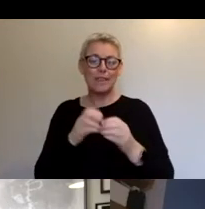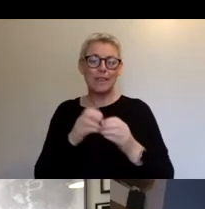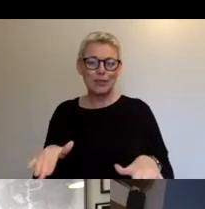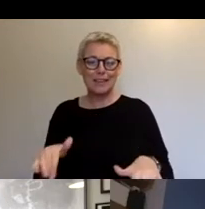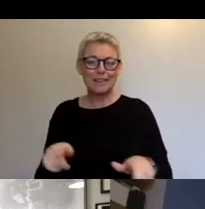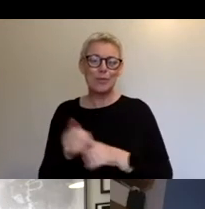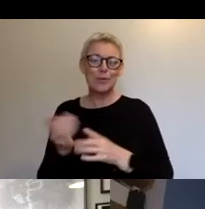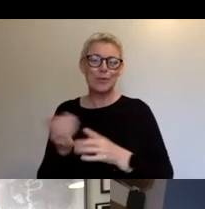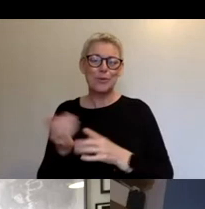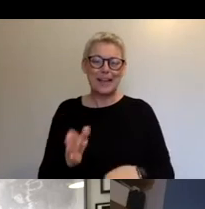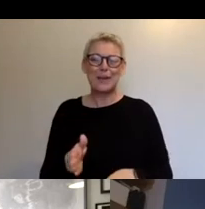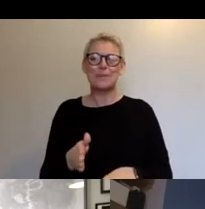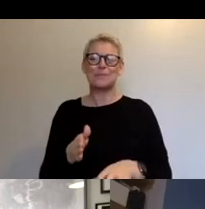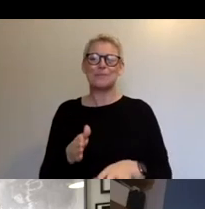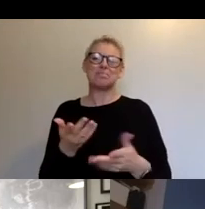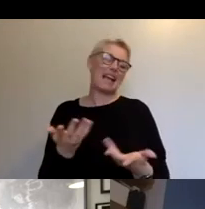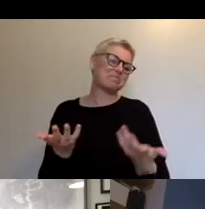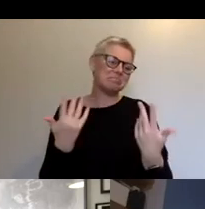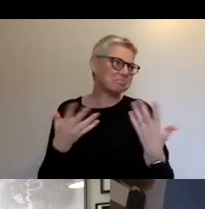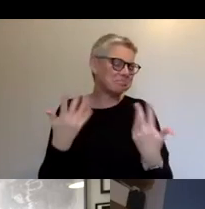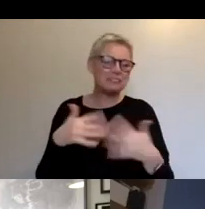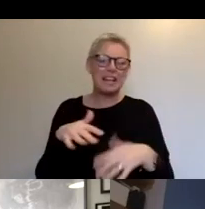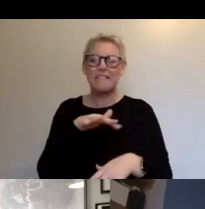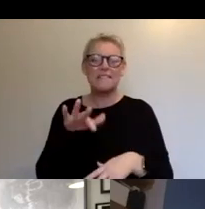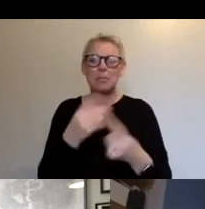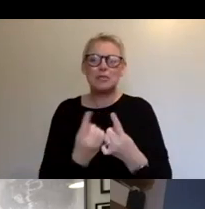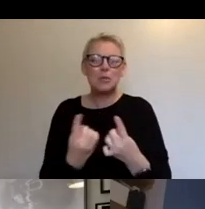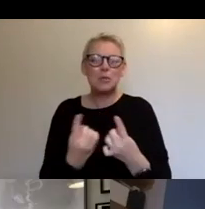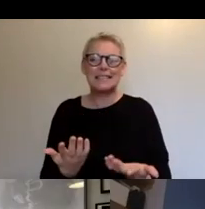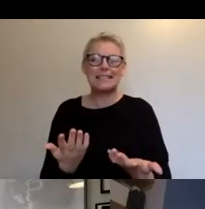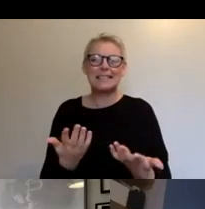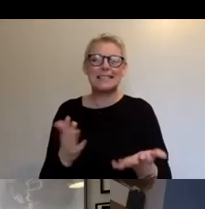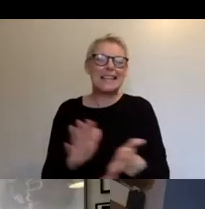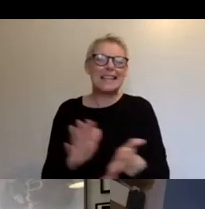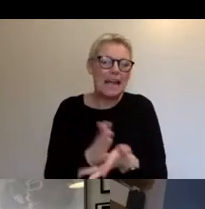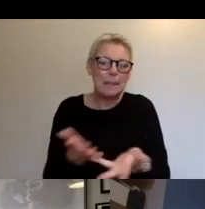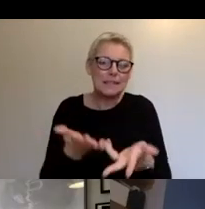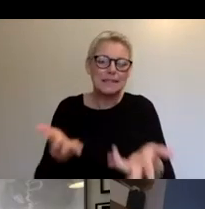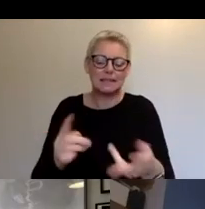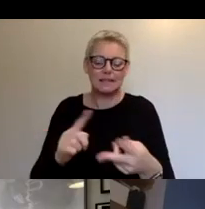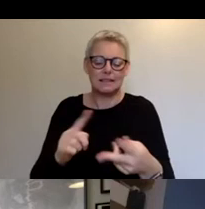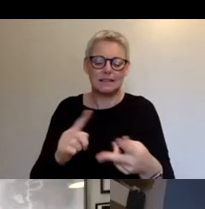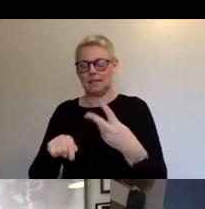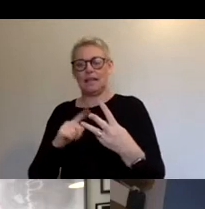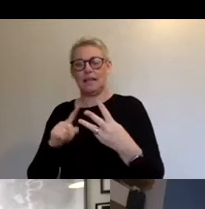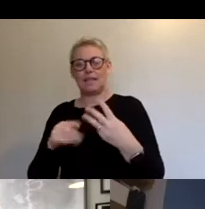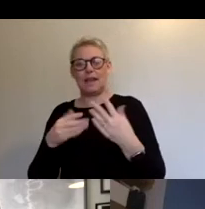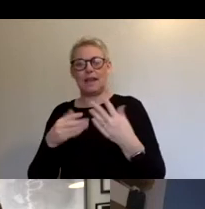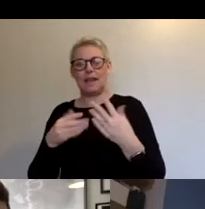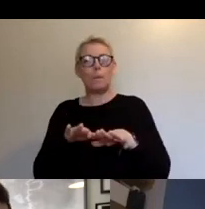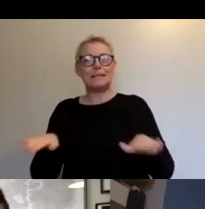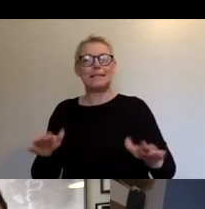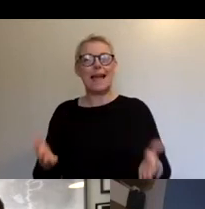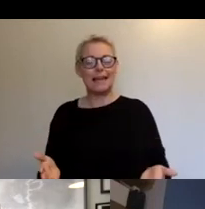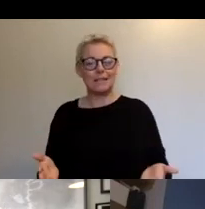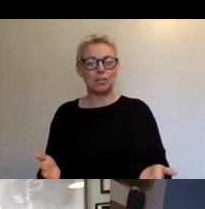a sort of family hub of resources and entertainment. And we also had an open stage online, which was where